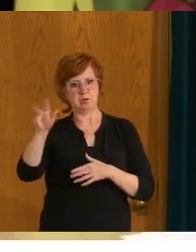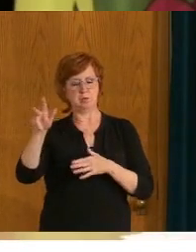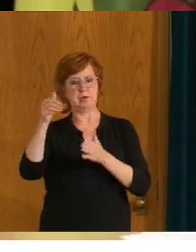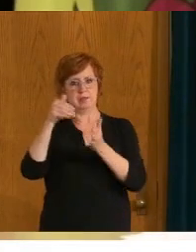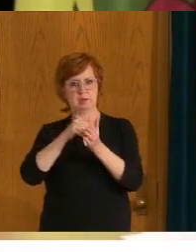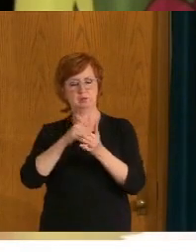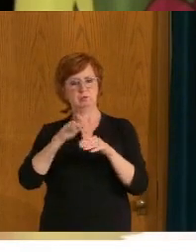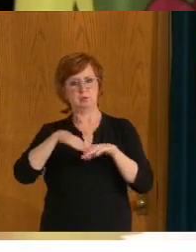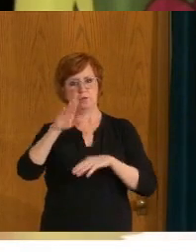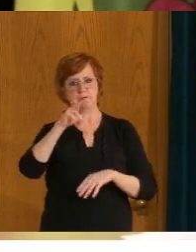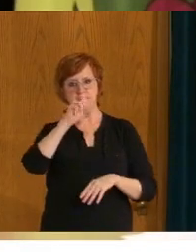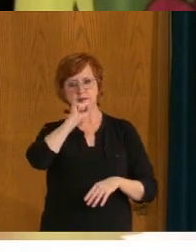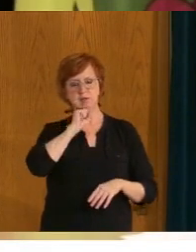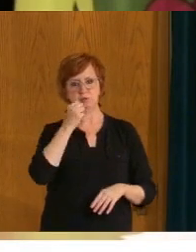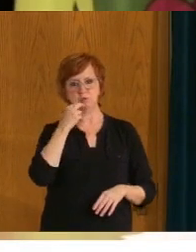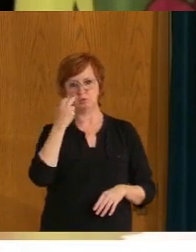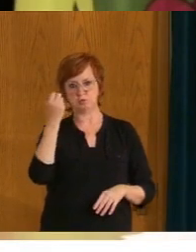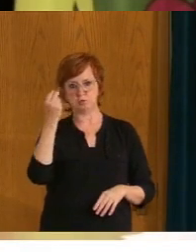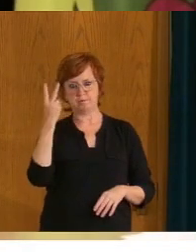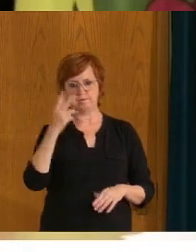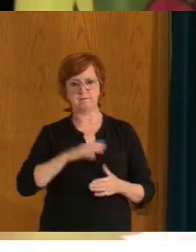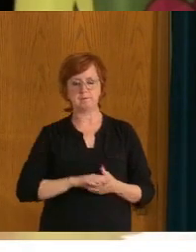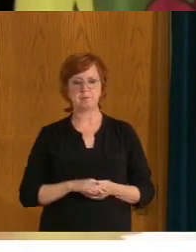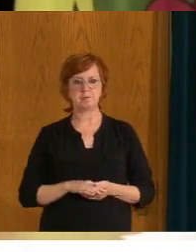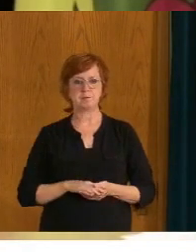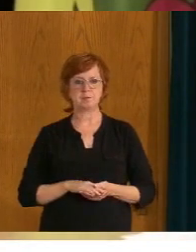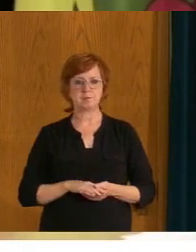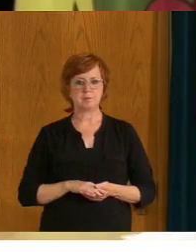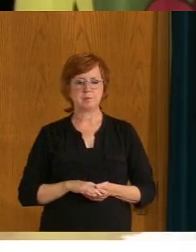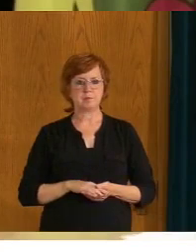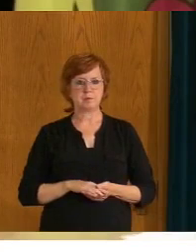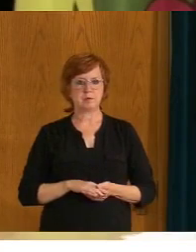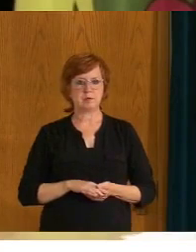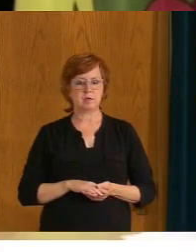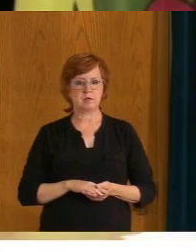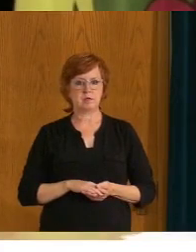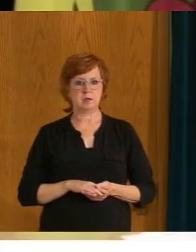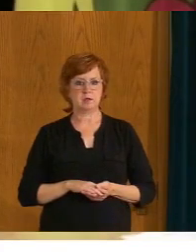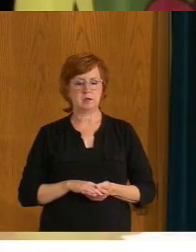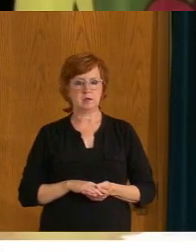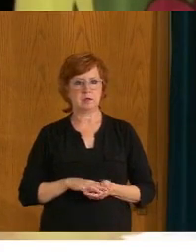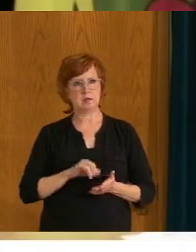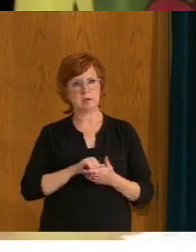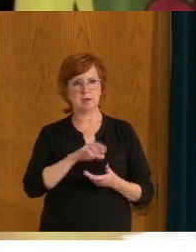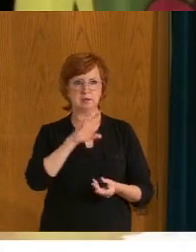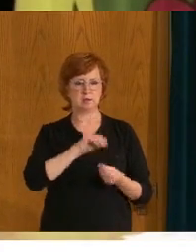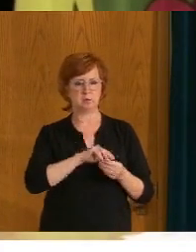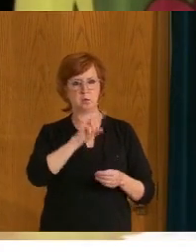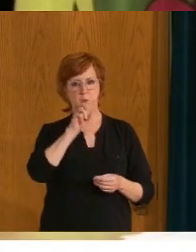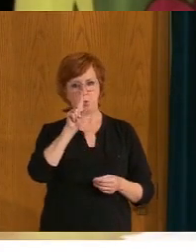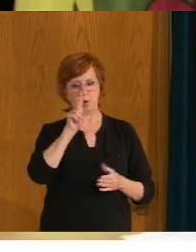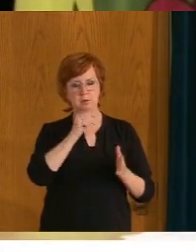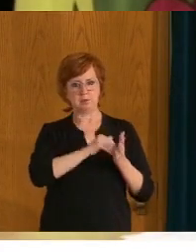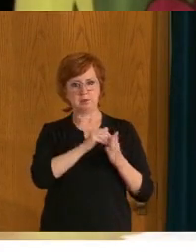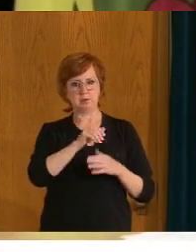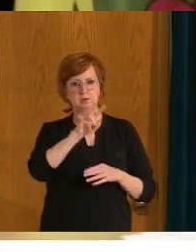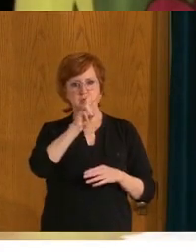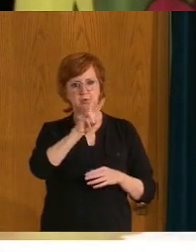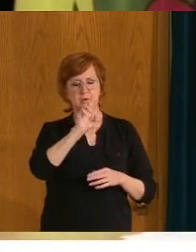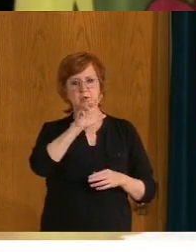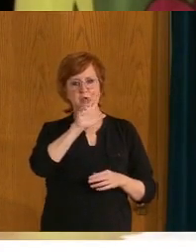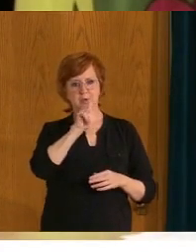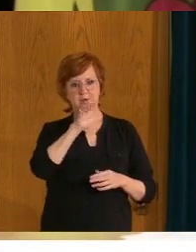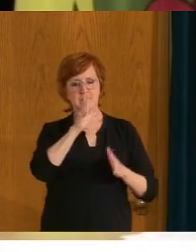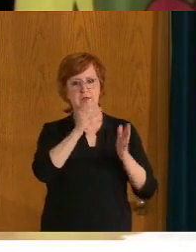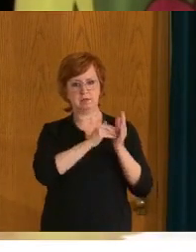of 12. Uh, that covered population data in Saskatchewan is, uh, equivalent to about 1,225,000 people, uh, in the province that